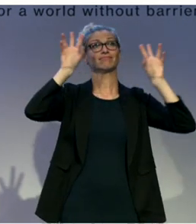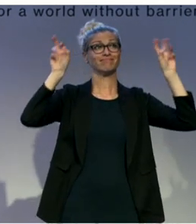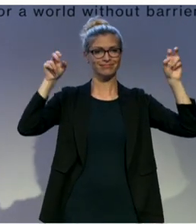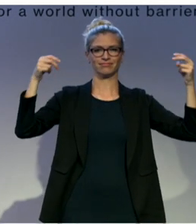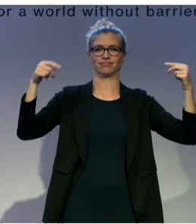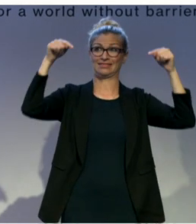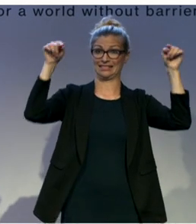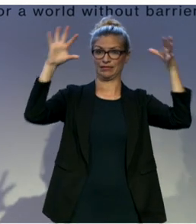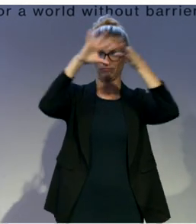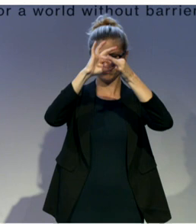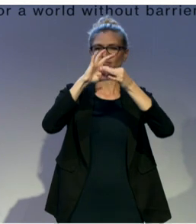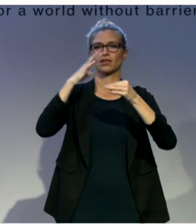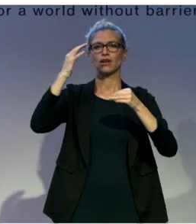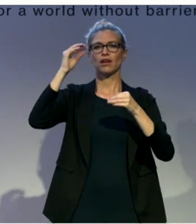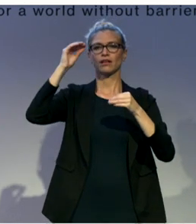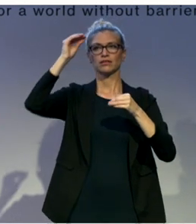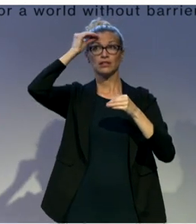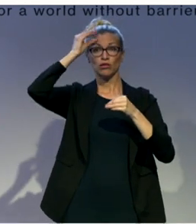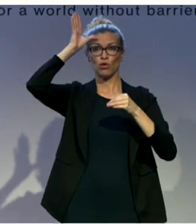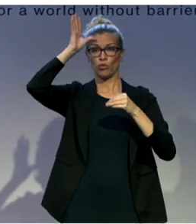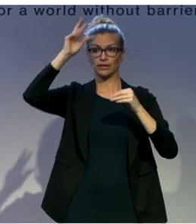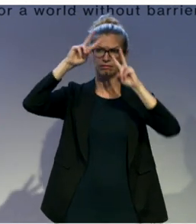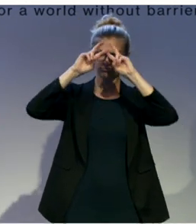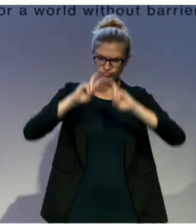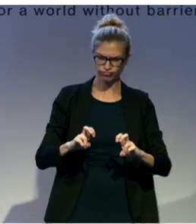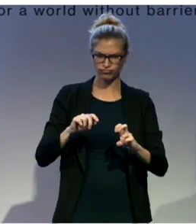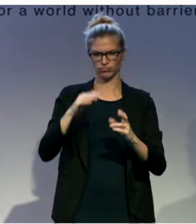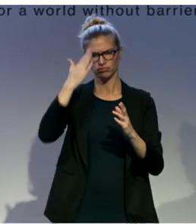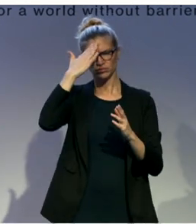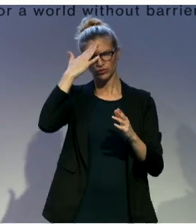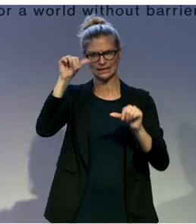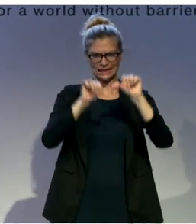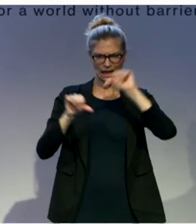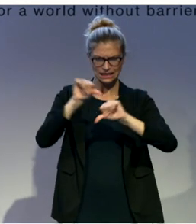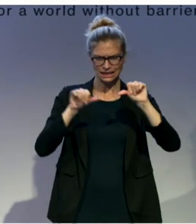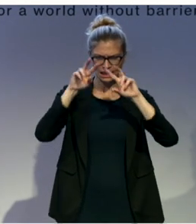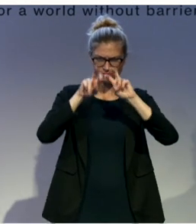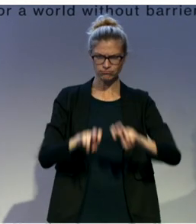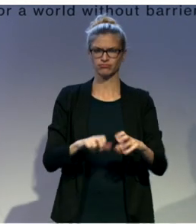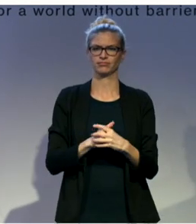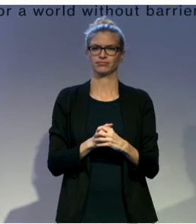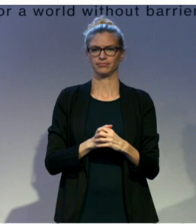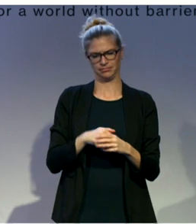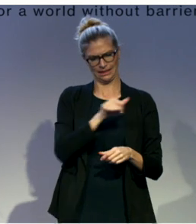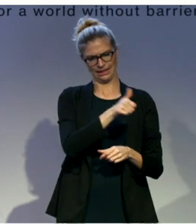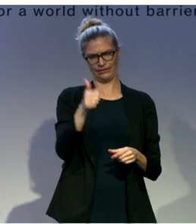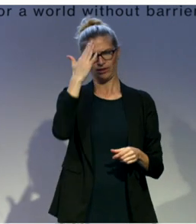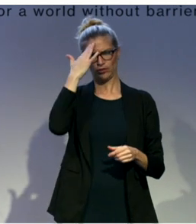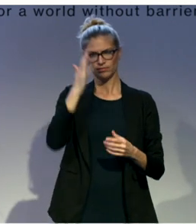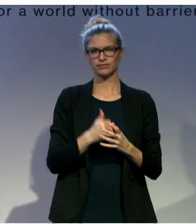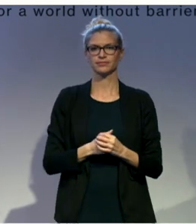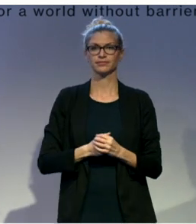research through the power of people-to-people exchange. But you notice that our line is under the word inclusive,